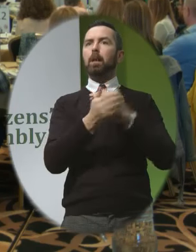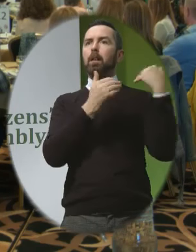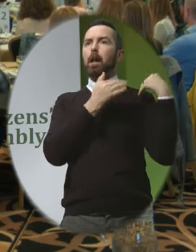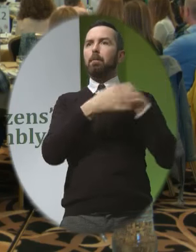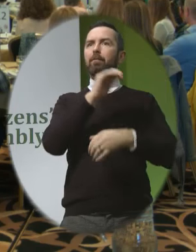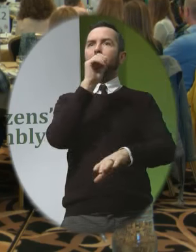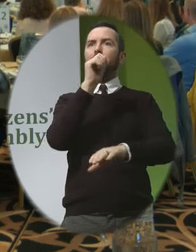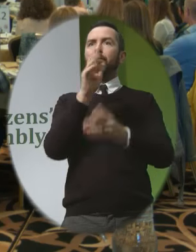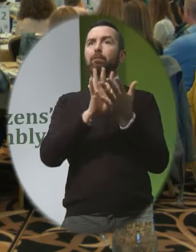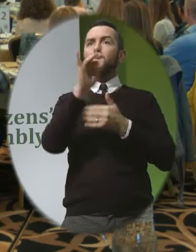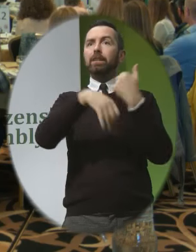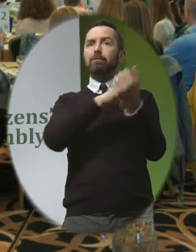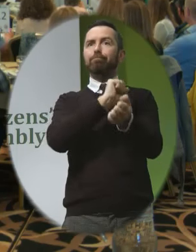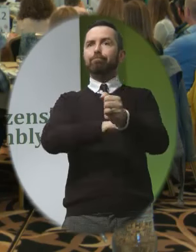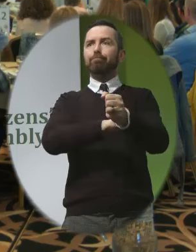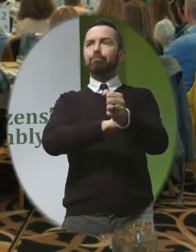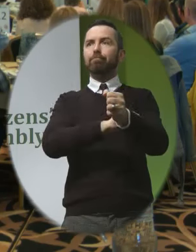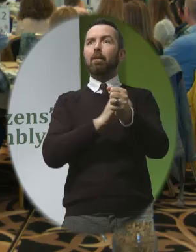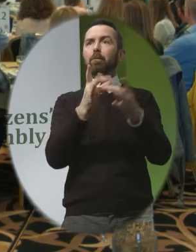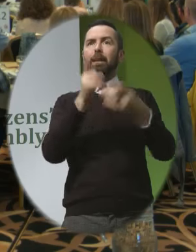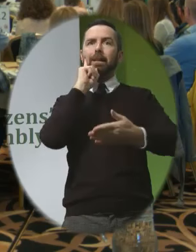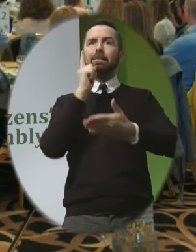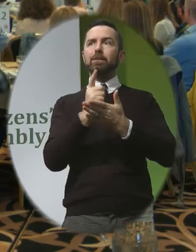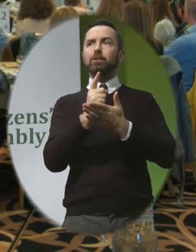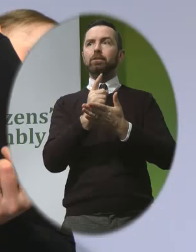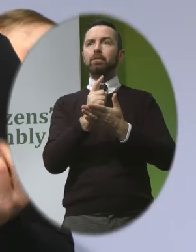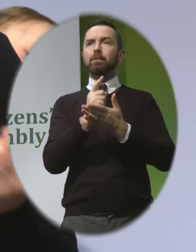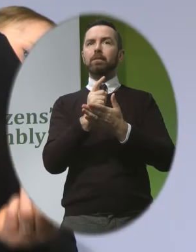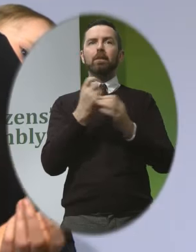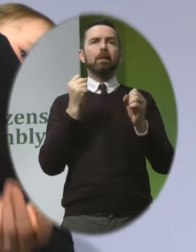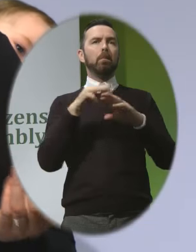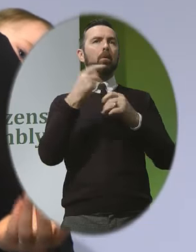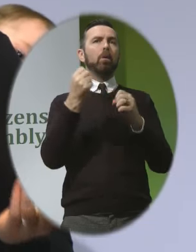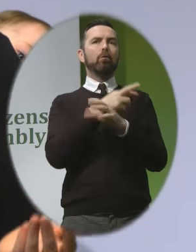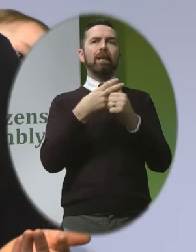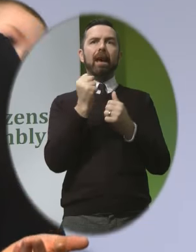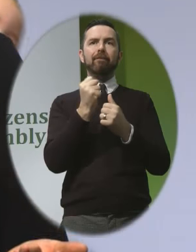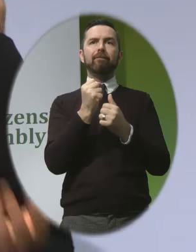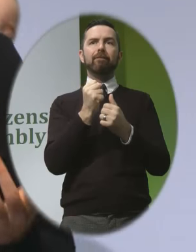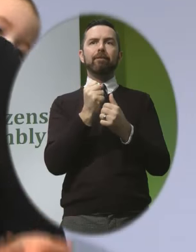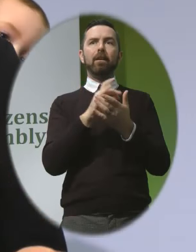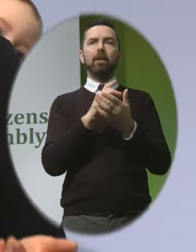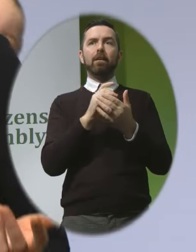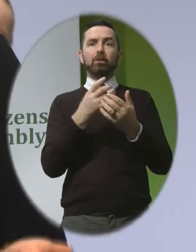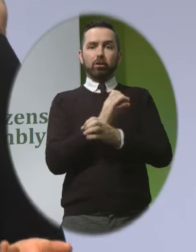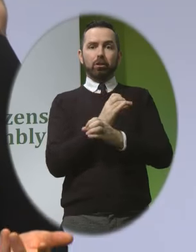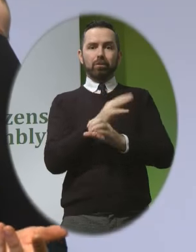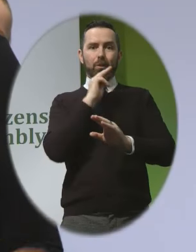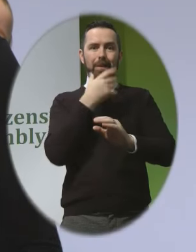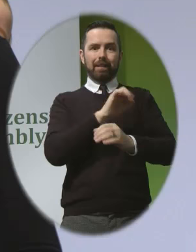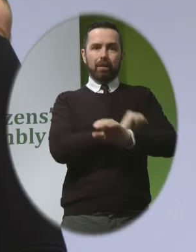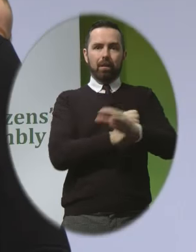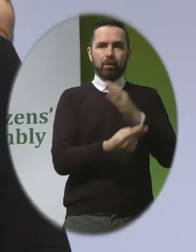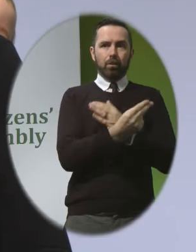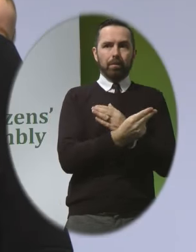years in jail for making this decision and usually they already have existing children whom the sentence was rendered motherless so they have to be really careful